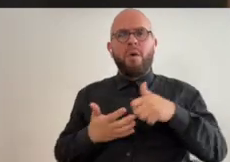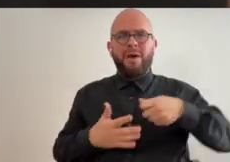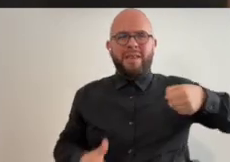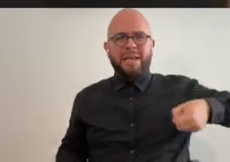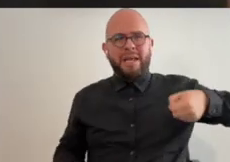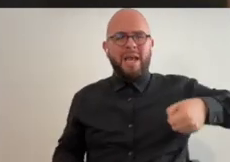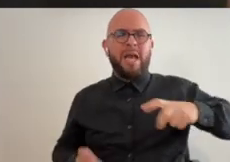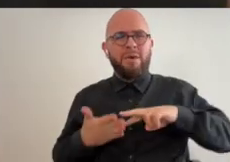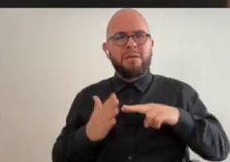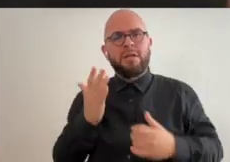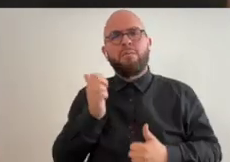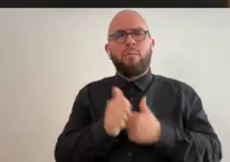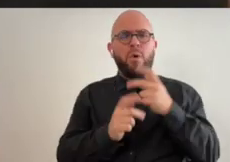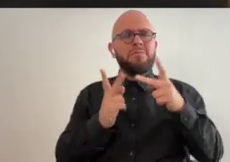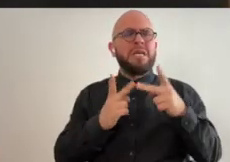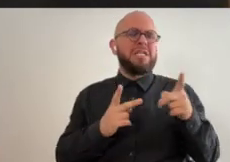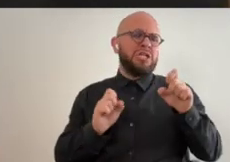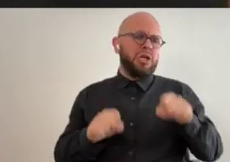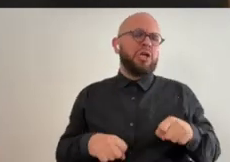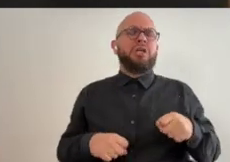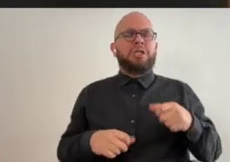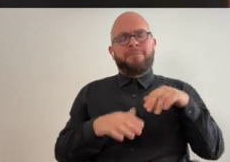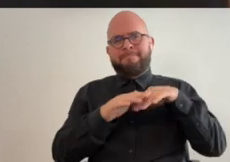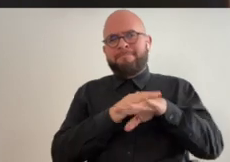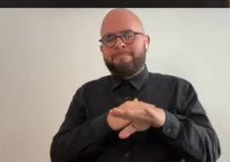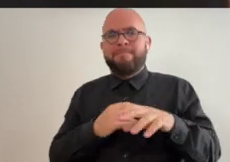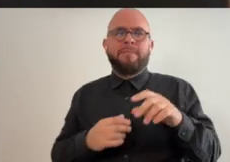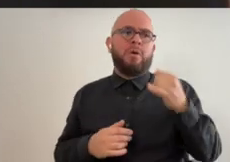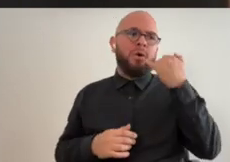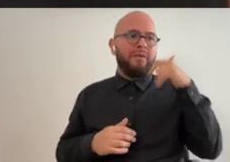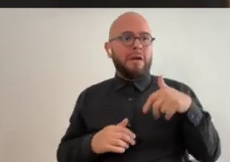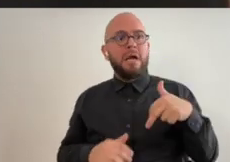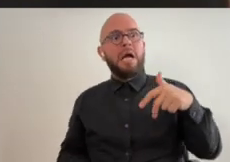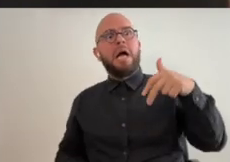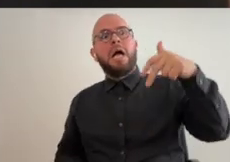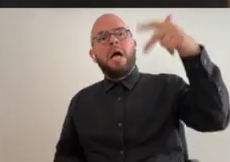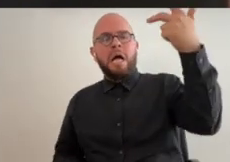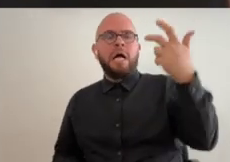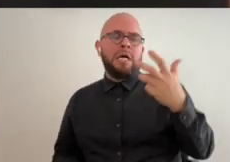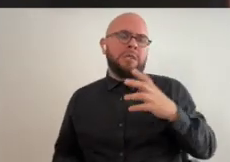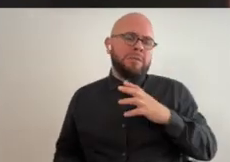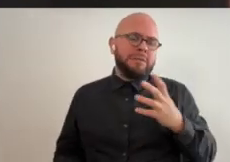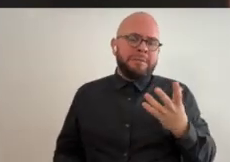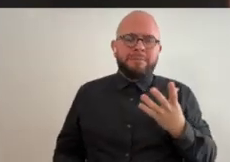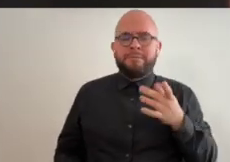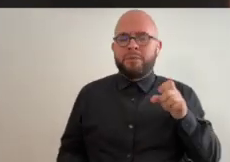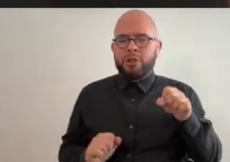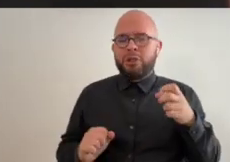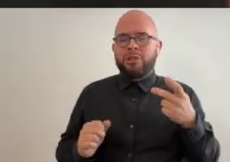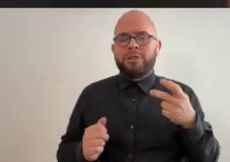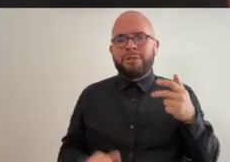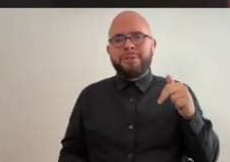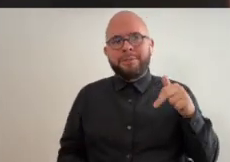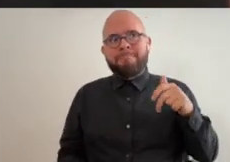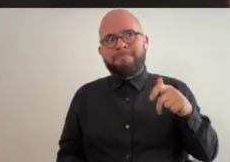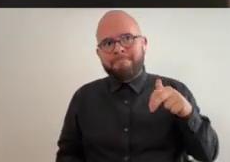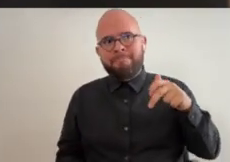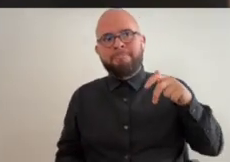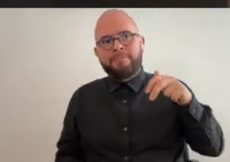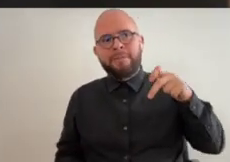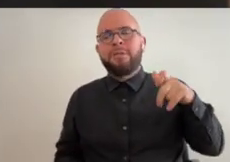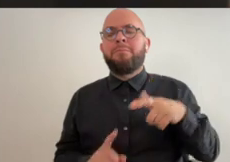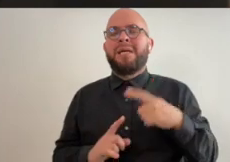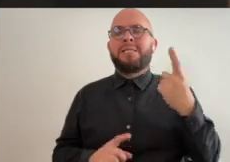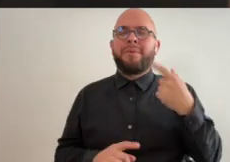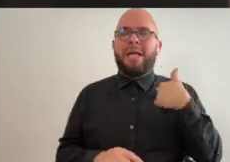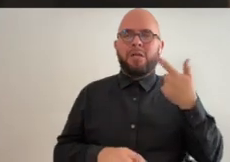she could walk with a cane so she could really get in most places like if there was like a huge staircase with you know